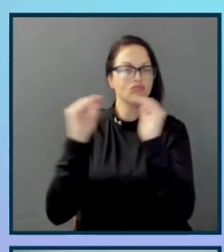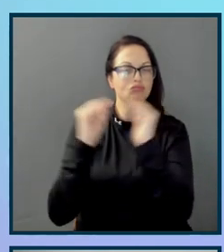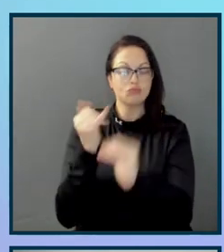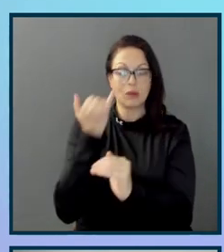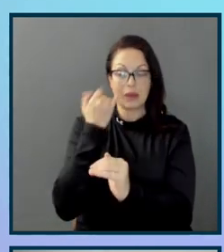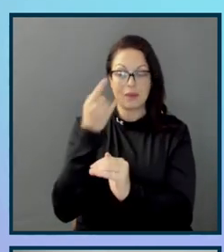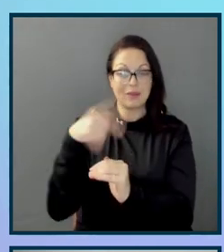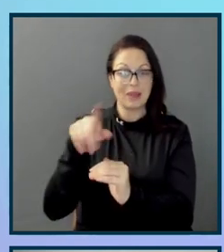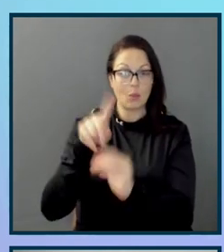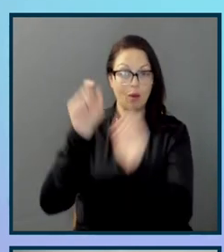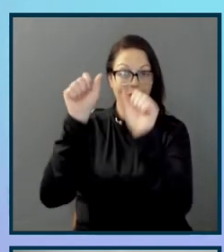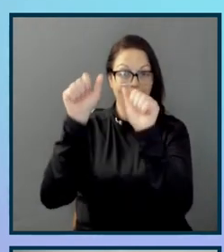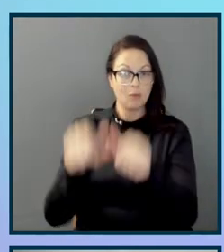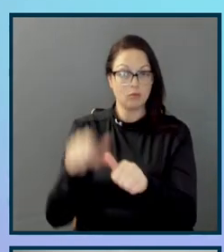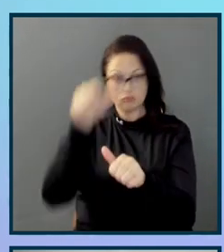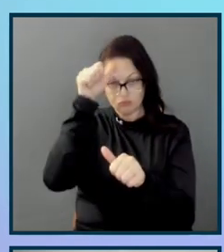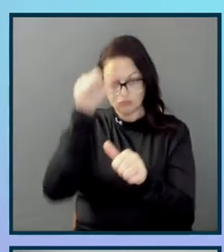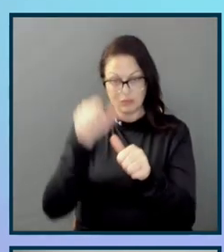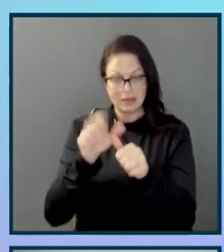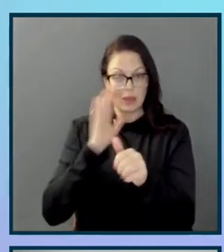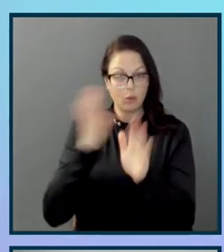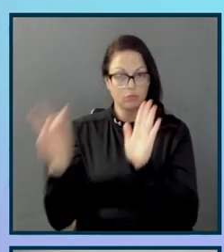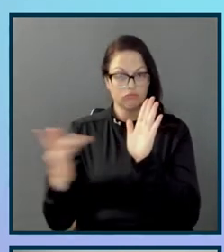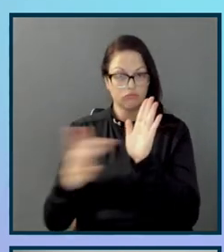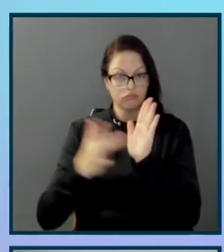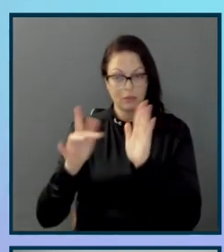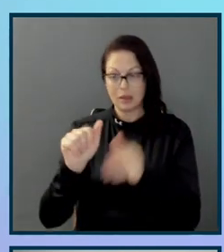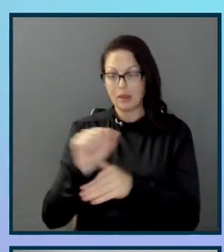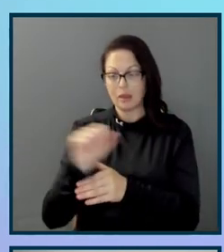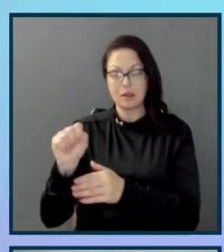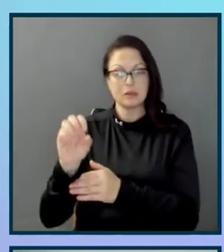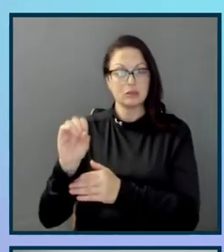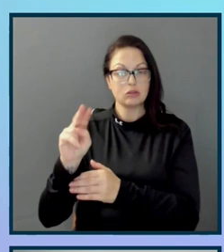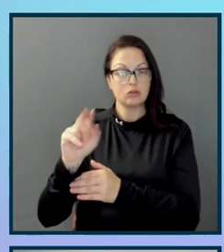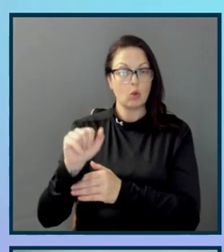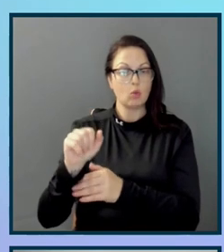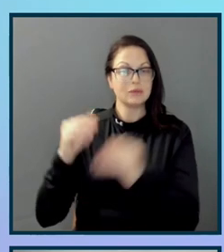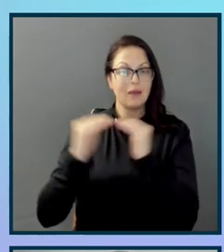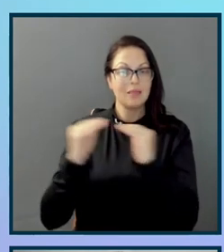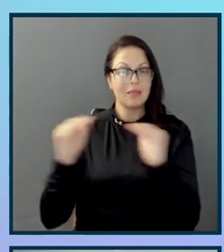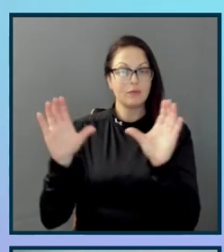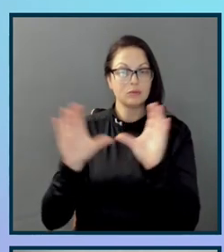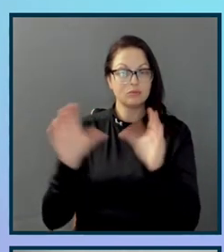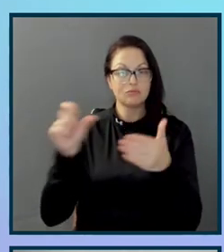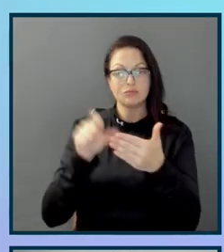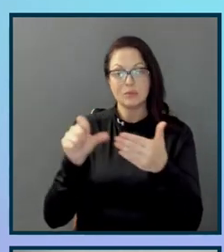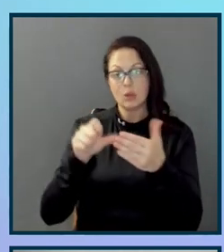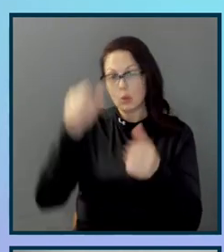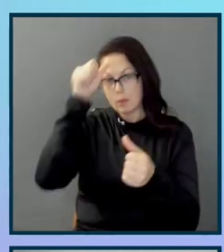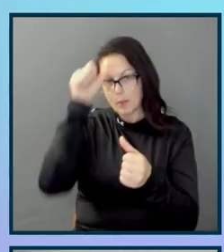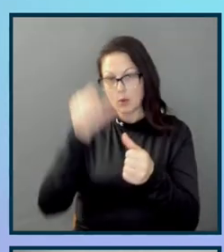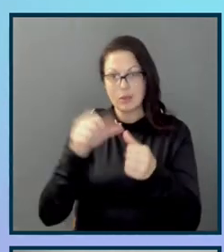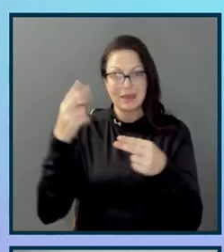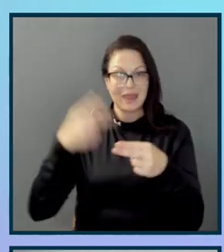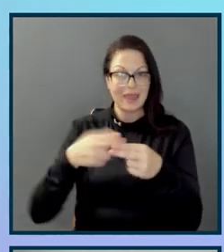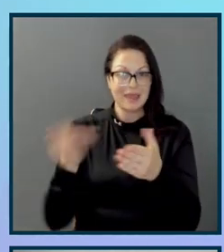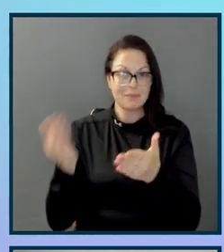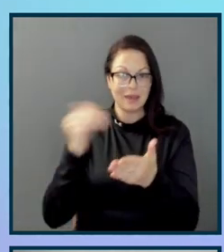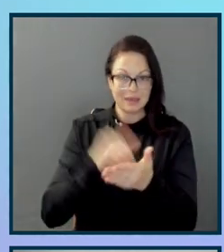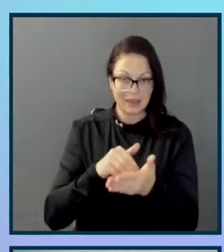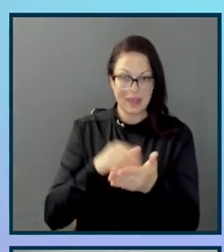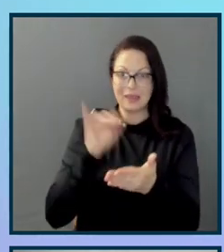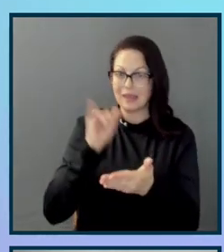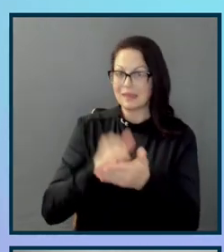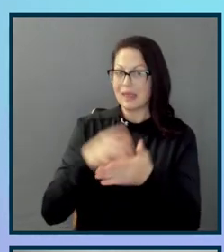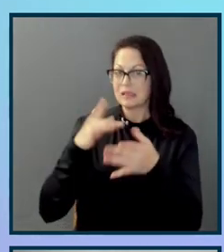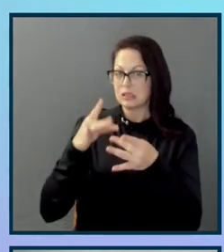that, they would then go to the associate level certifications page where they had to remember the name of the certification. Again, again, that solutions